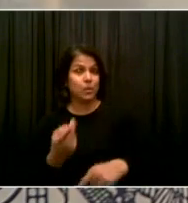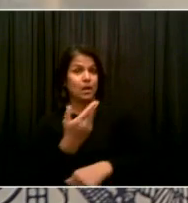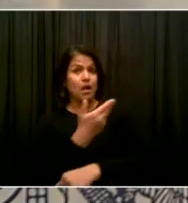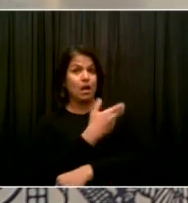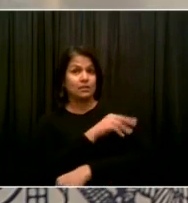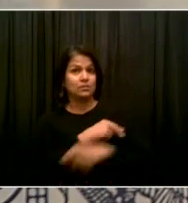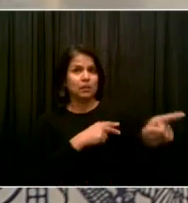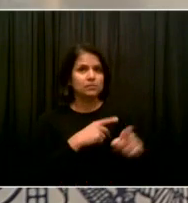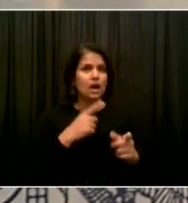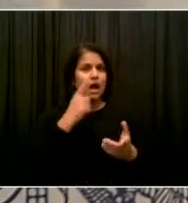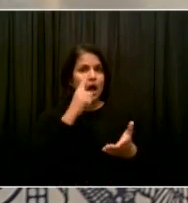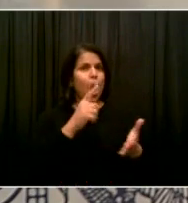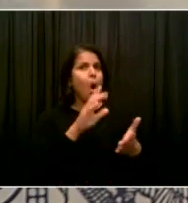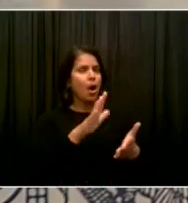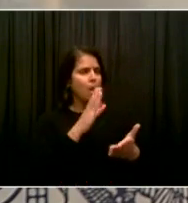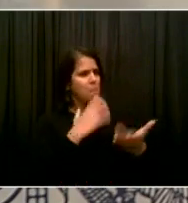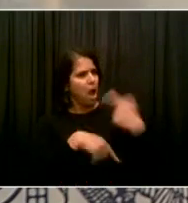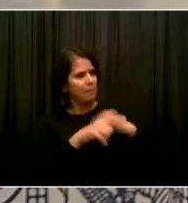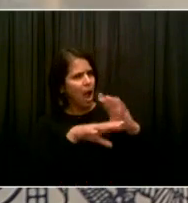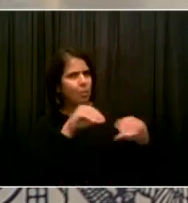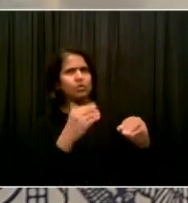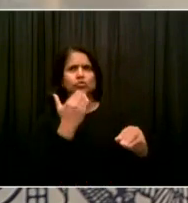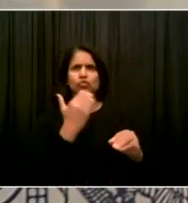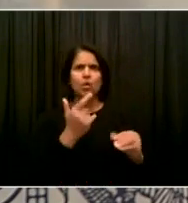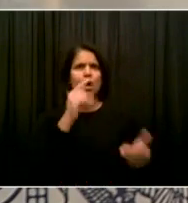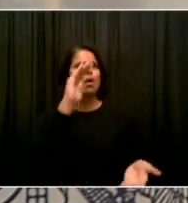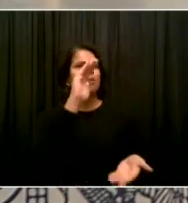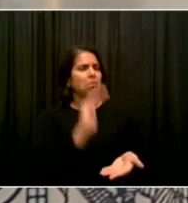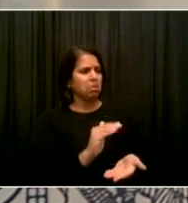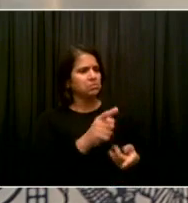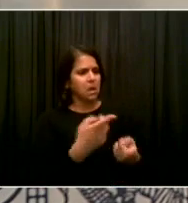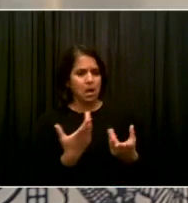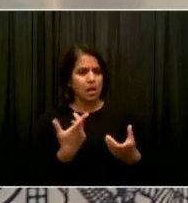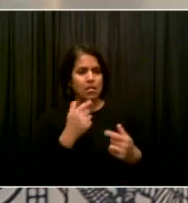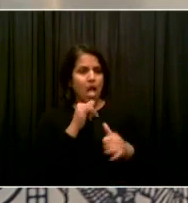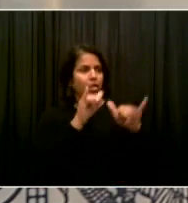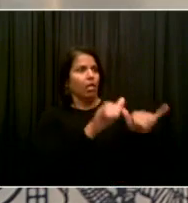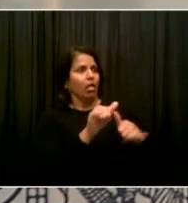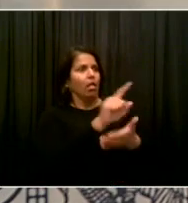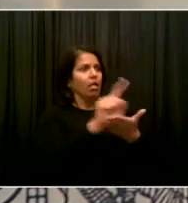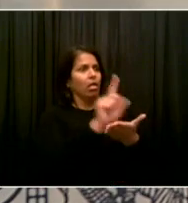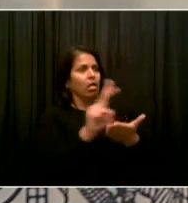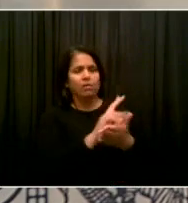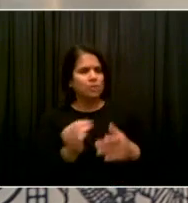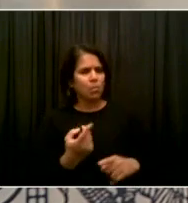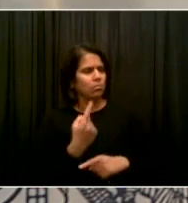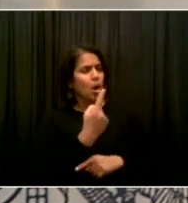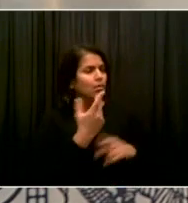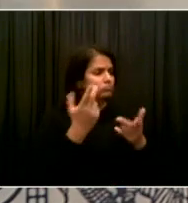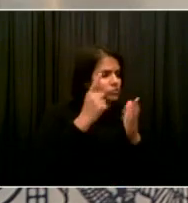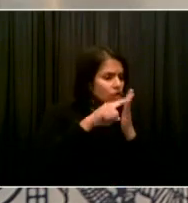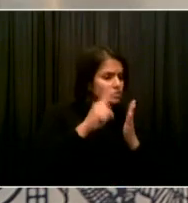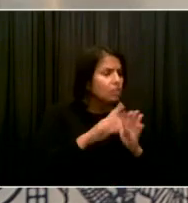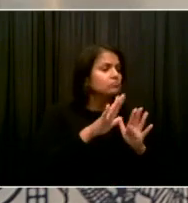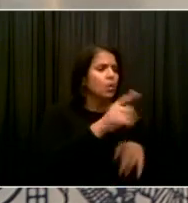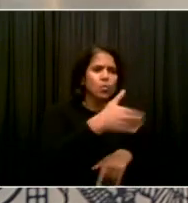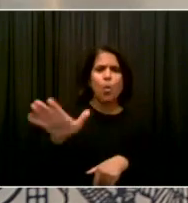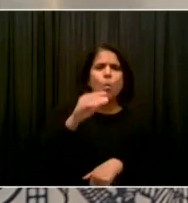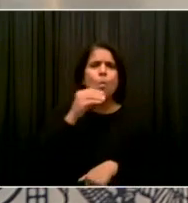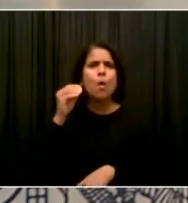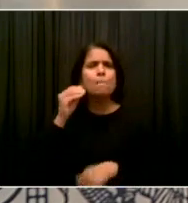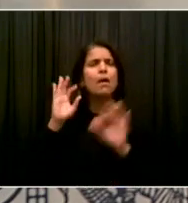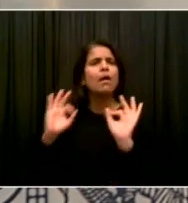feared. And certainly then what we experienced not only in the spring of 2020, but even last winter, we're seeing a much, much better experience.